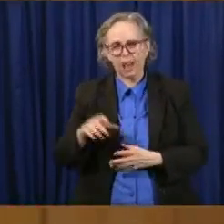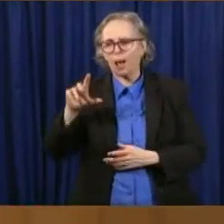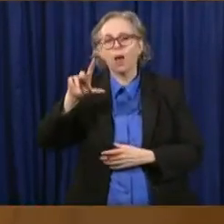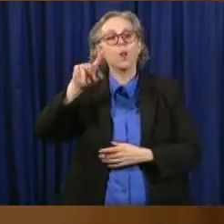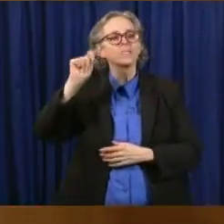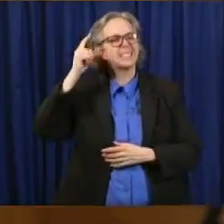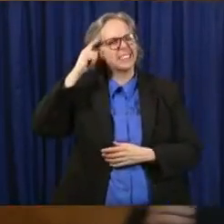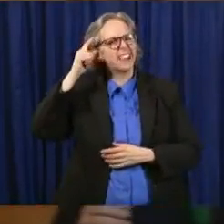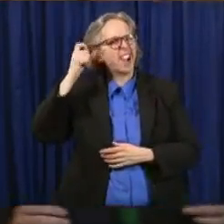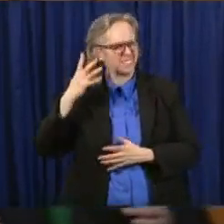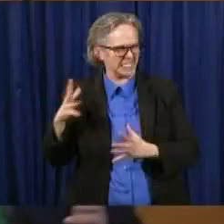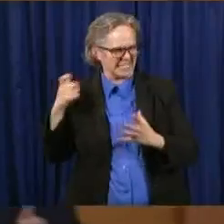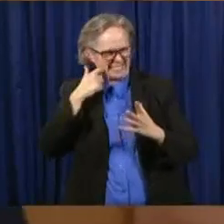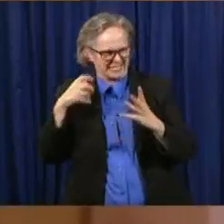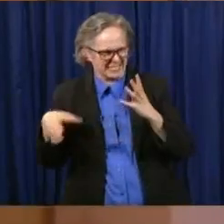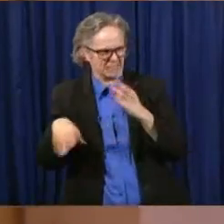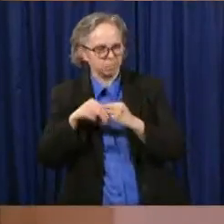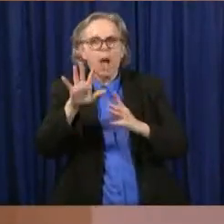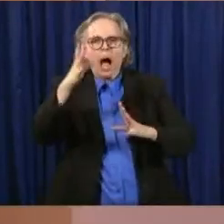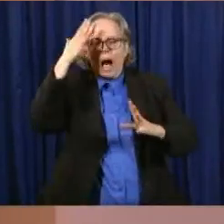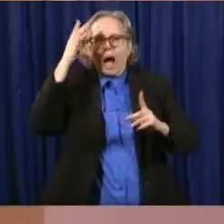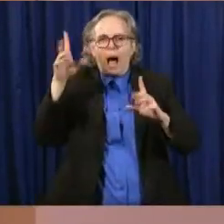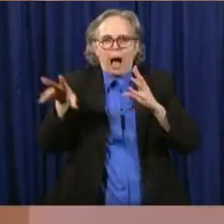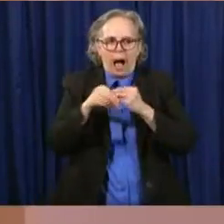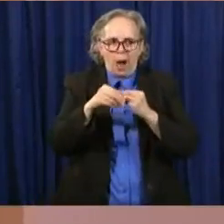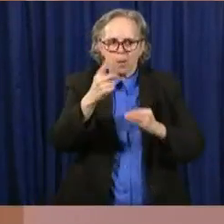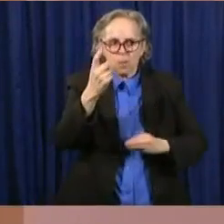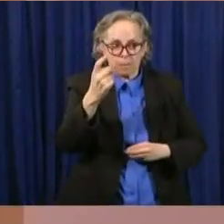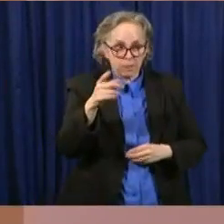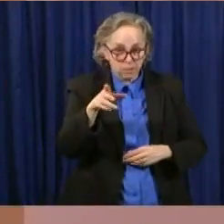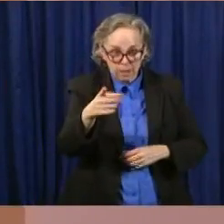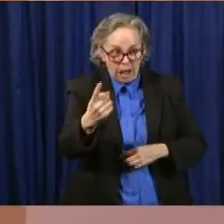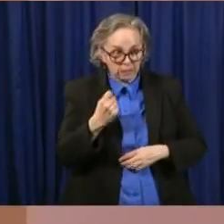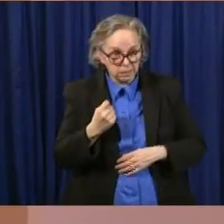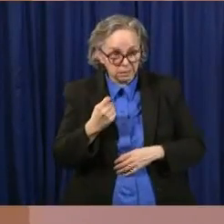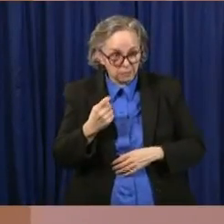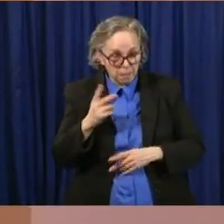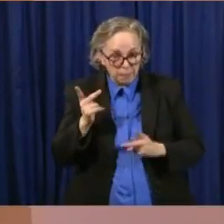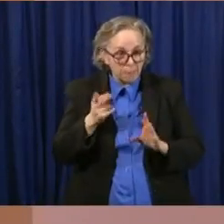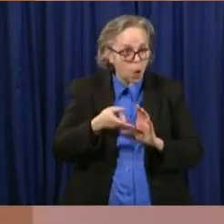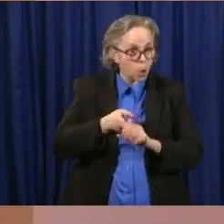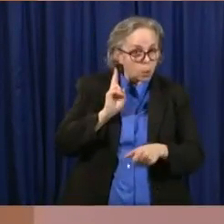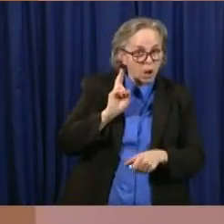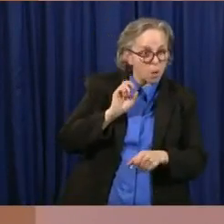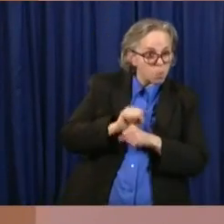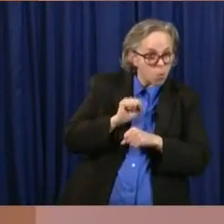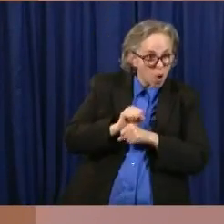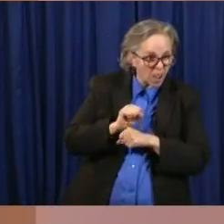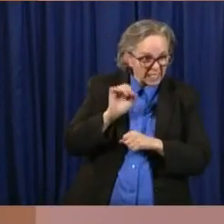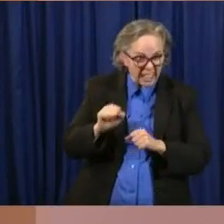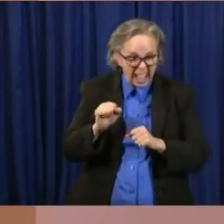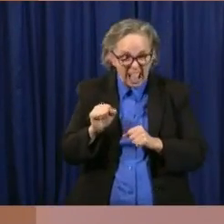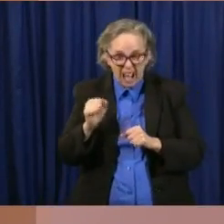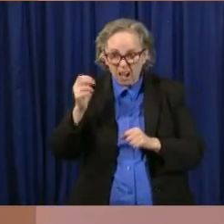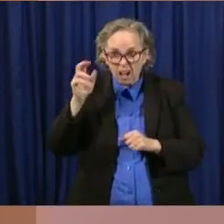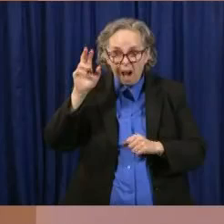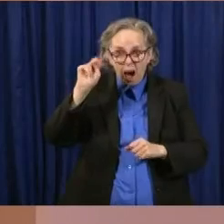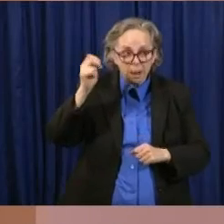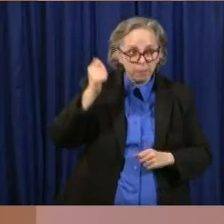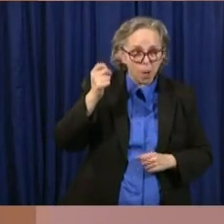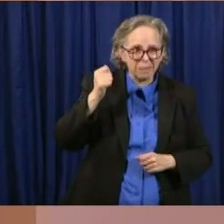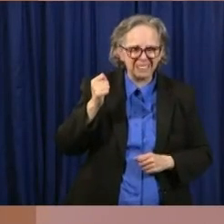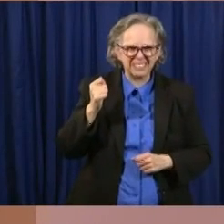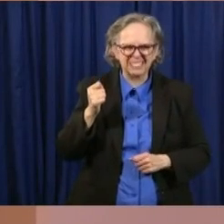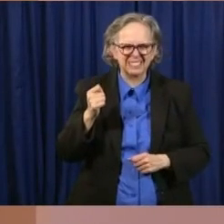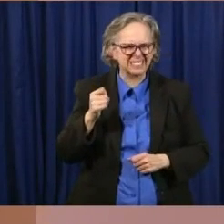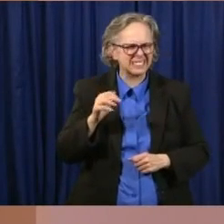my answer short because you asked, would they be eligible for unemployment if they just quit their job? I do not believe they will, but we have director hall on